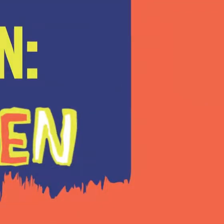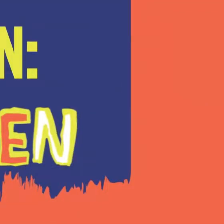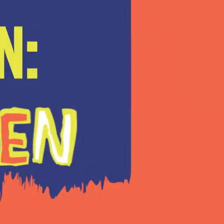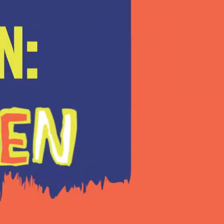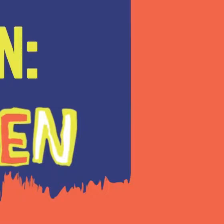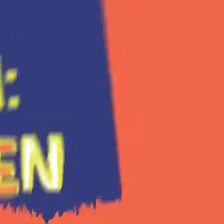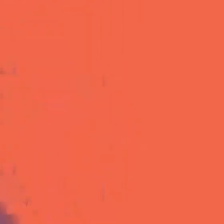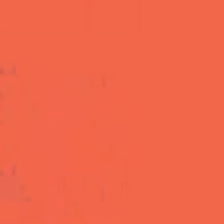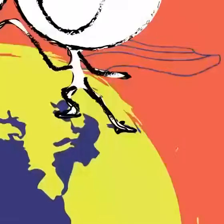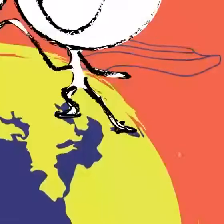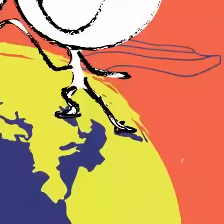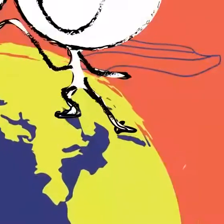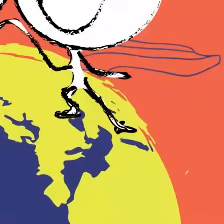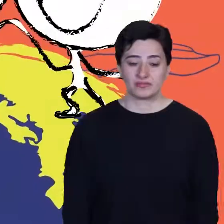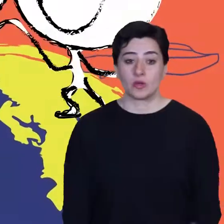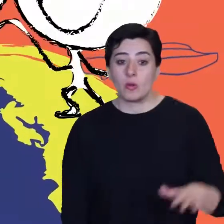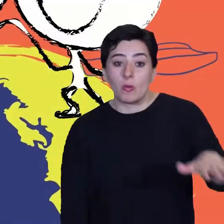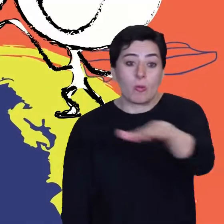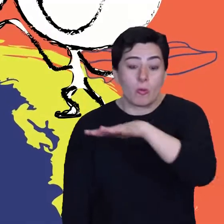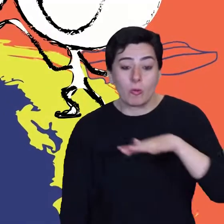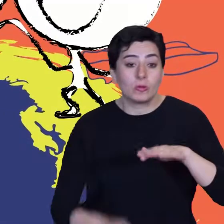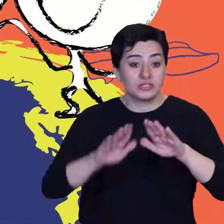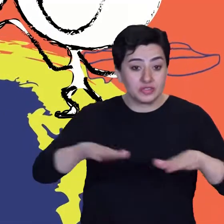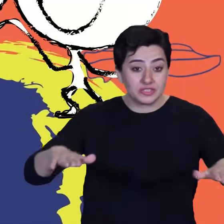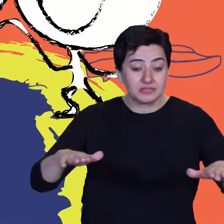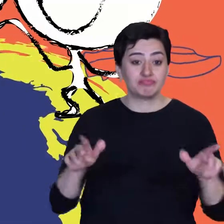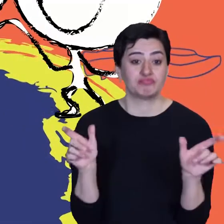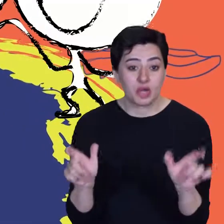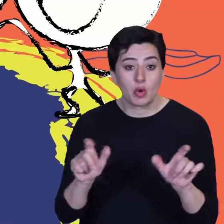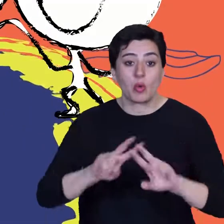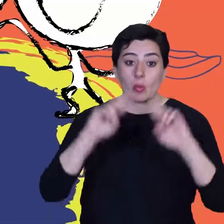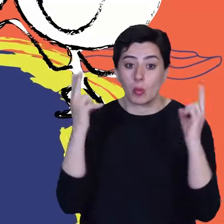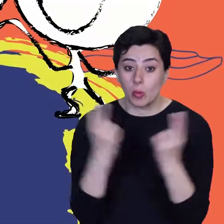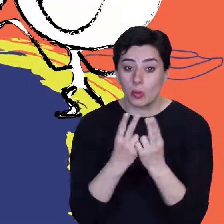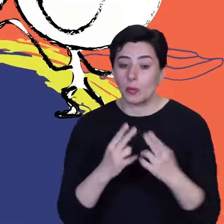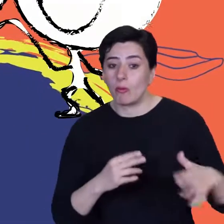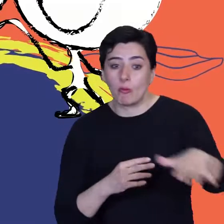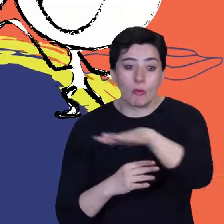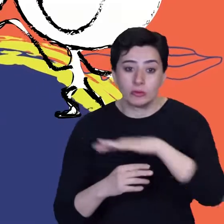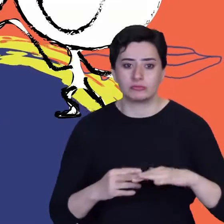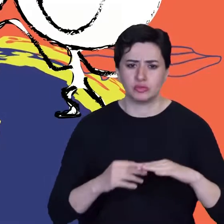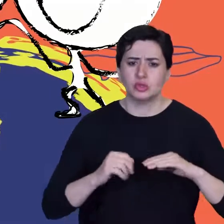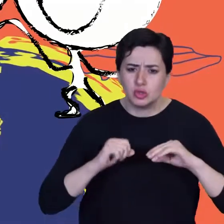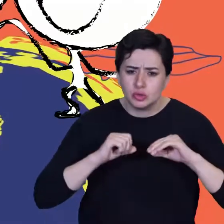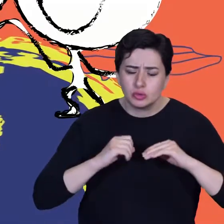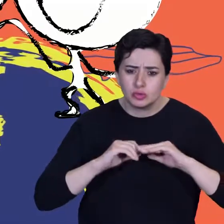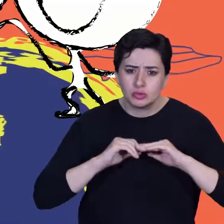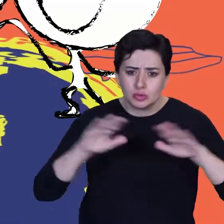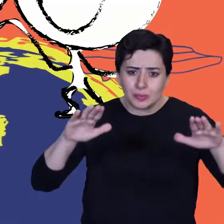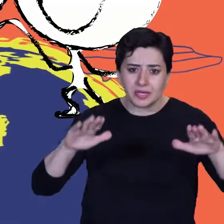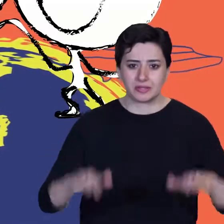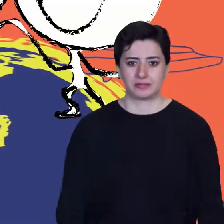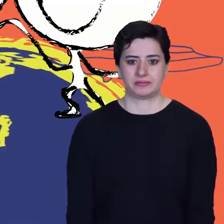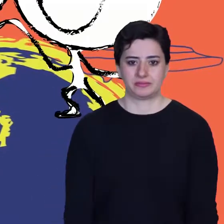Narration is supported with images. To all the children that care for our world, they are the real superheroes. On the globe,